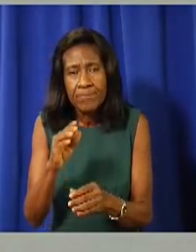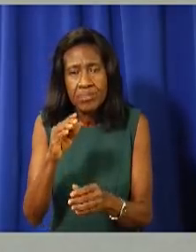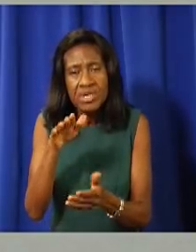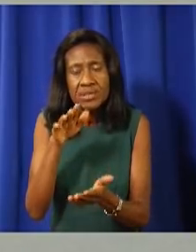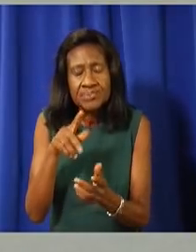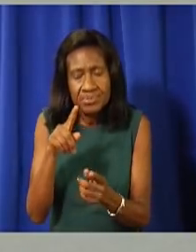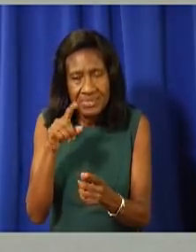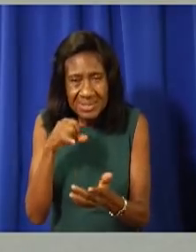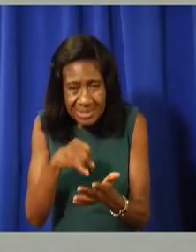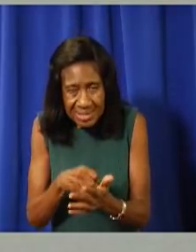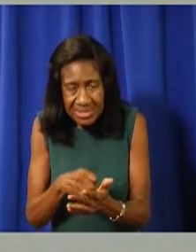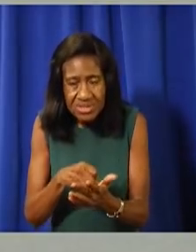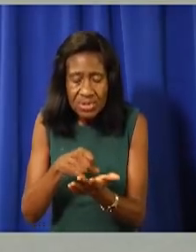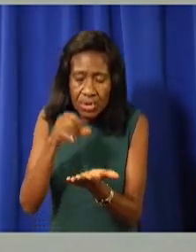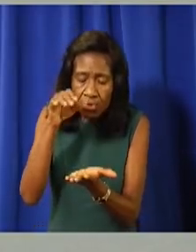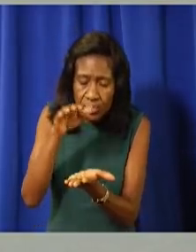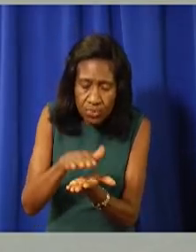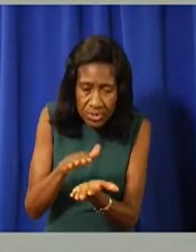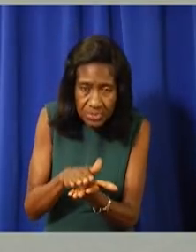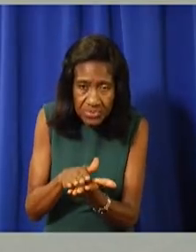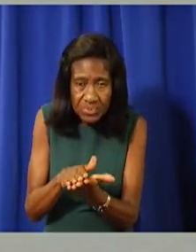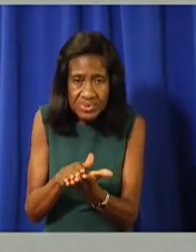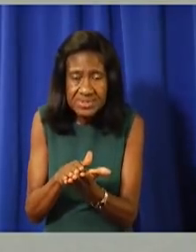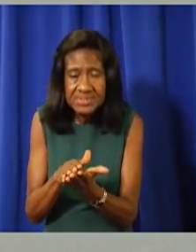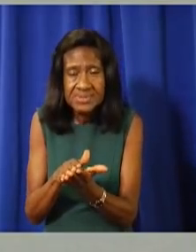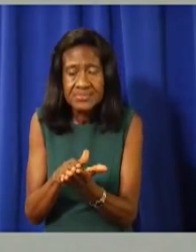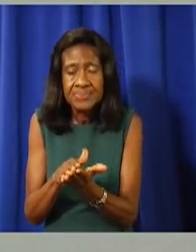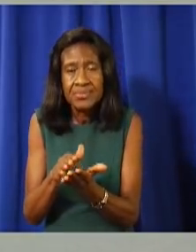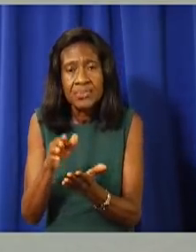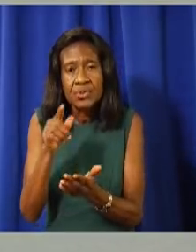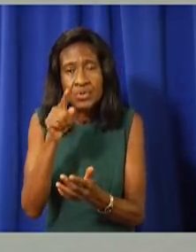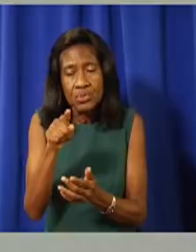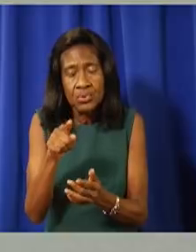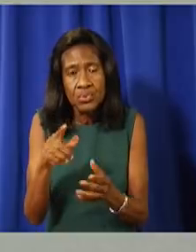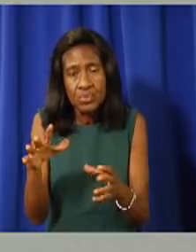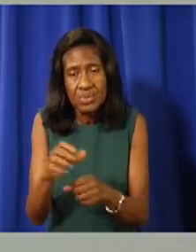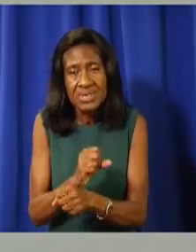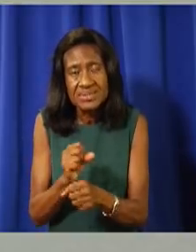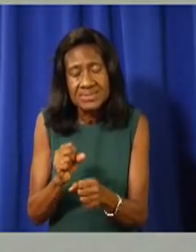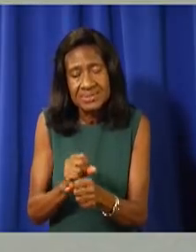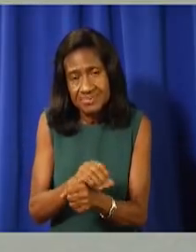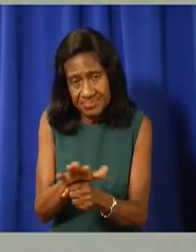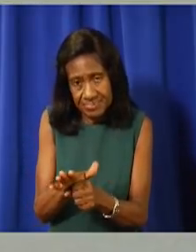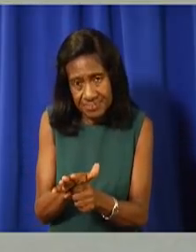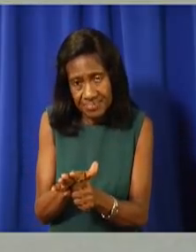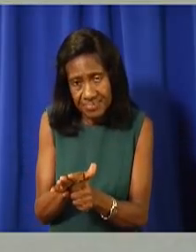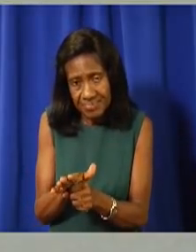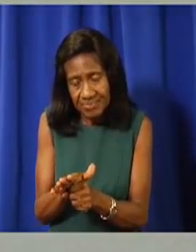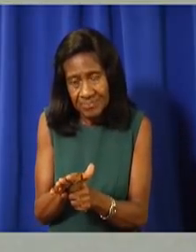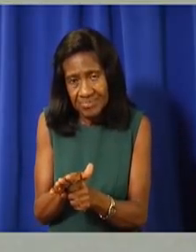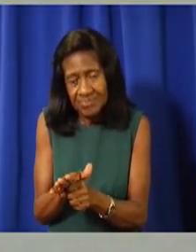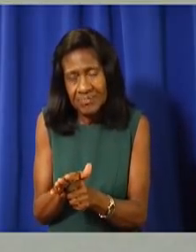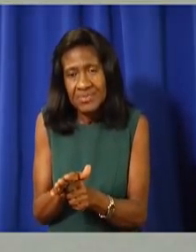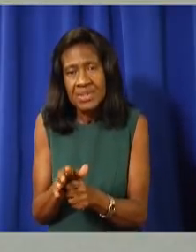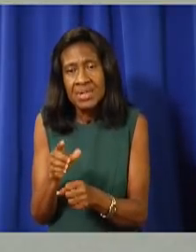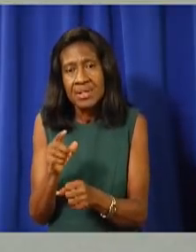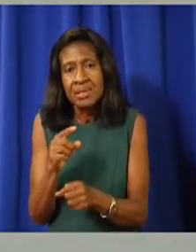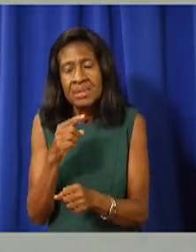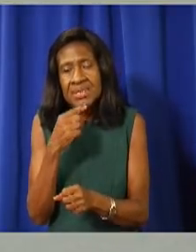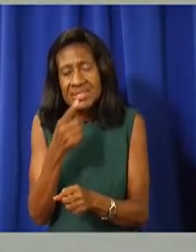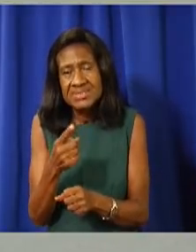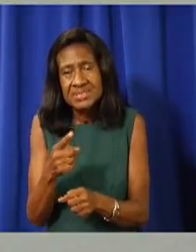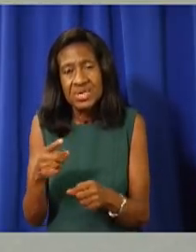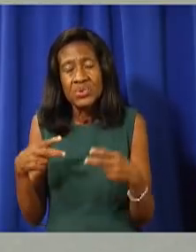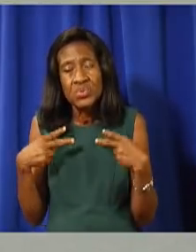reduces the chances, but it doesn't eliminate the risk of infection. Uh, we've had that here. We've had, we've had vaccinated people testing